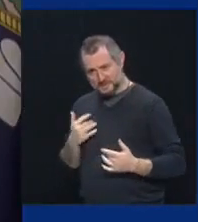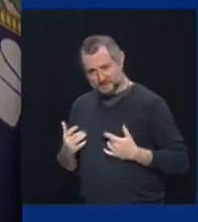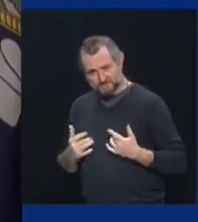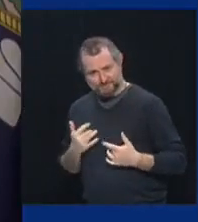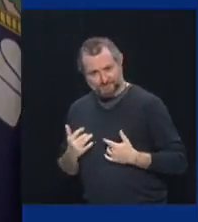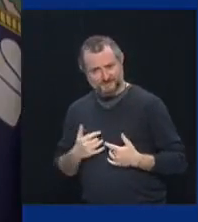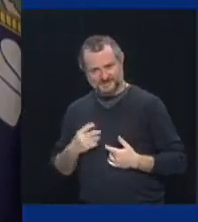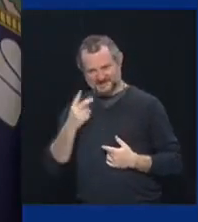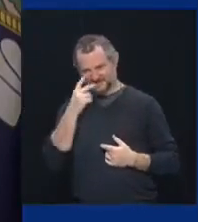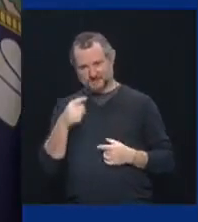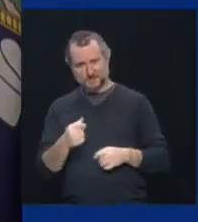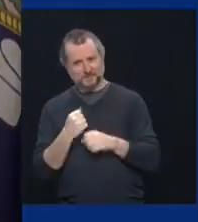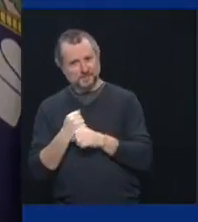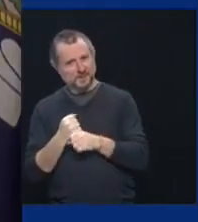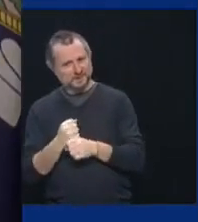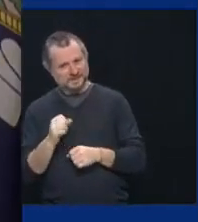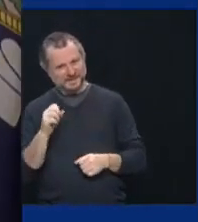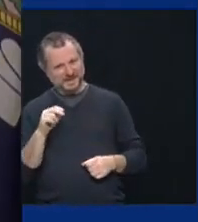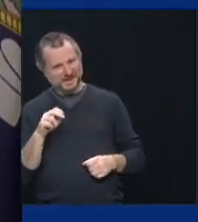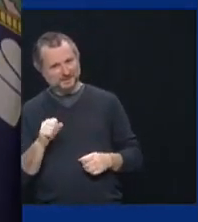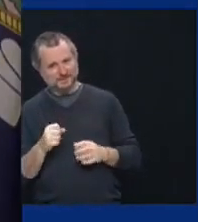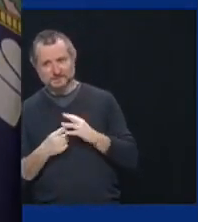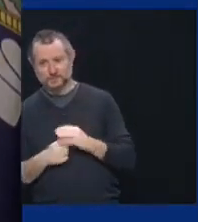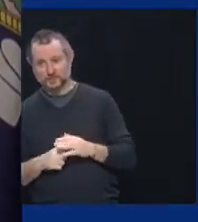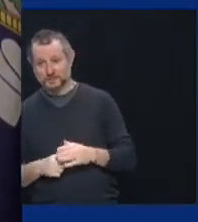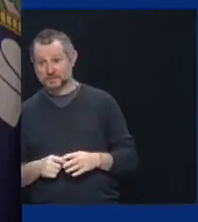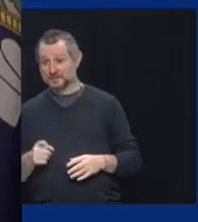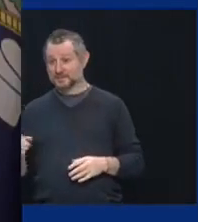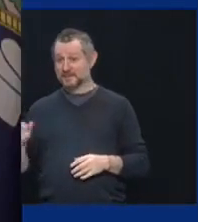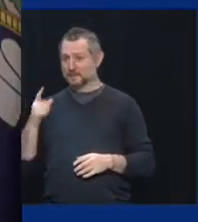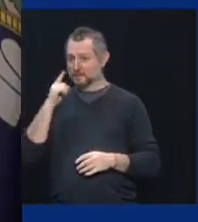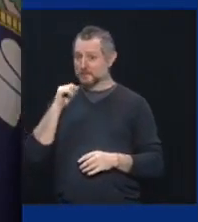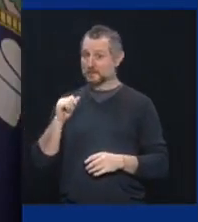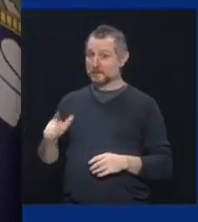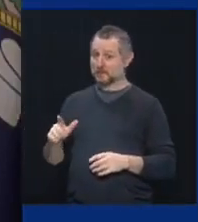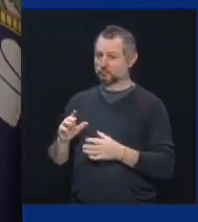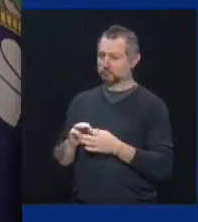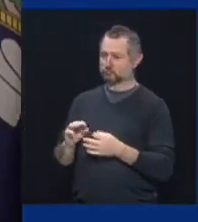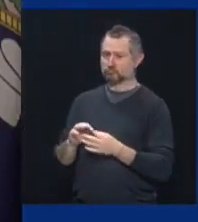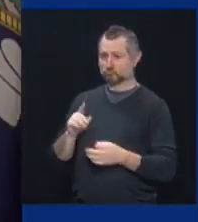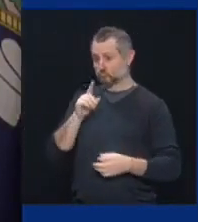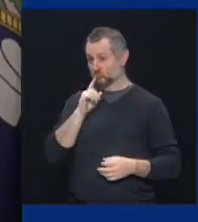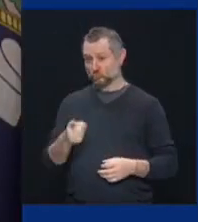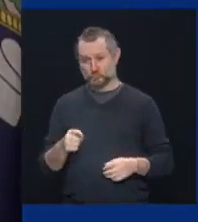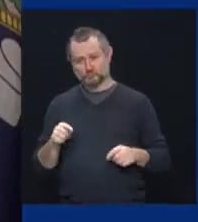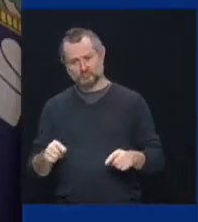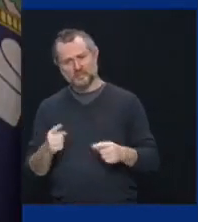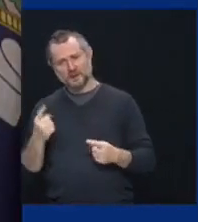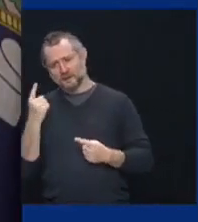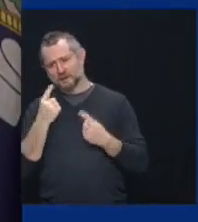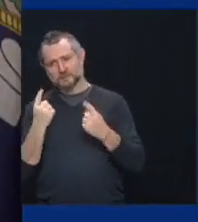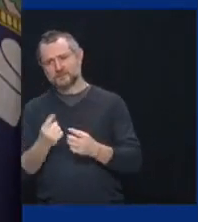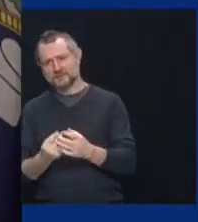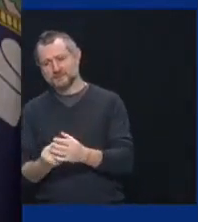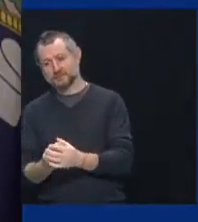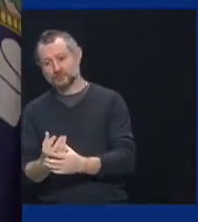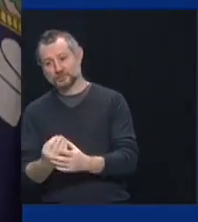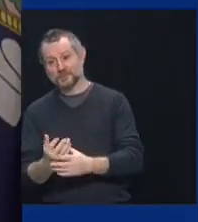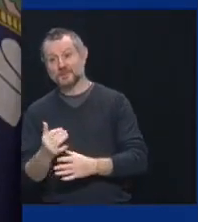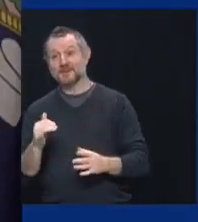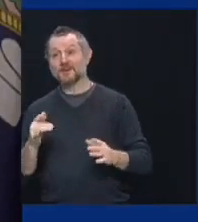season start. And as Al said, I think it really is spring. The weather changes.